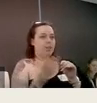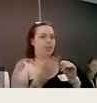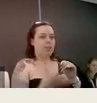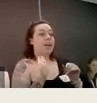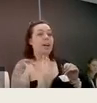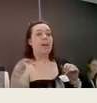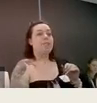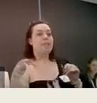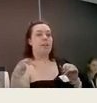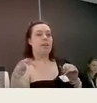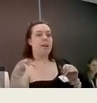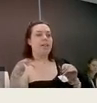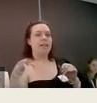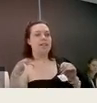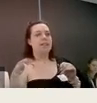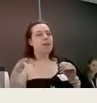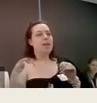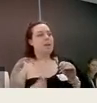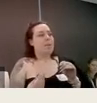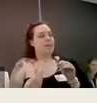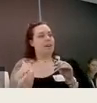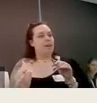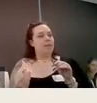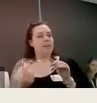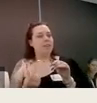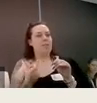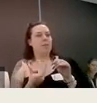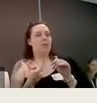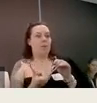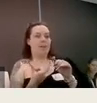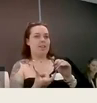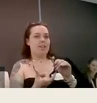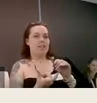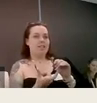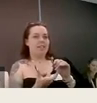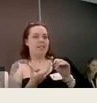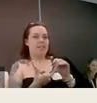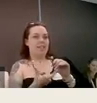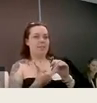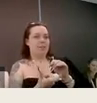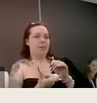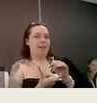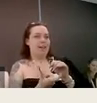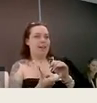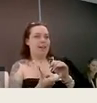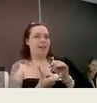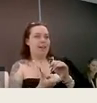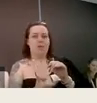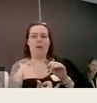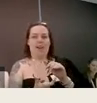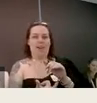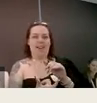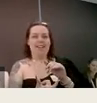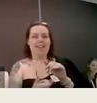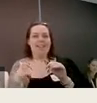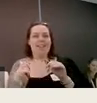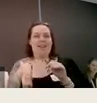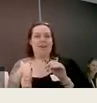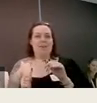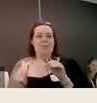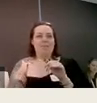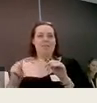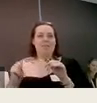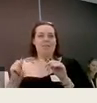it's like for you guys and i would love to hear about it later but uh reasonable accommodation as a phrase is a huge gray